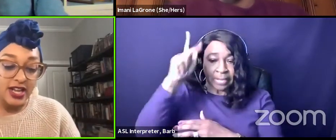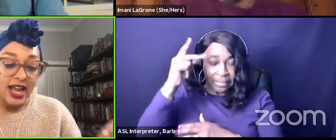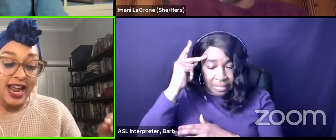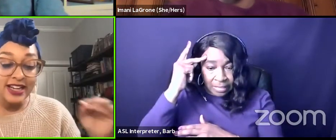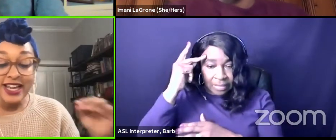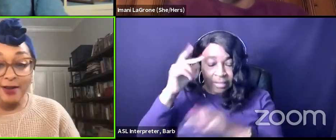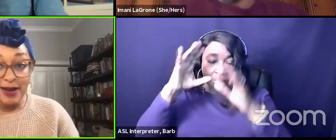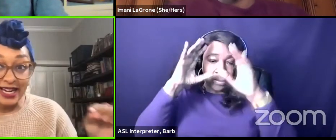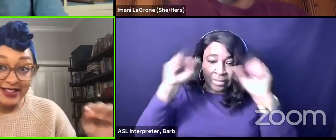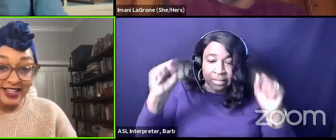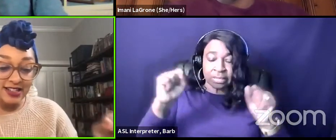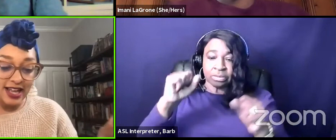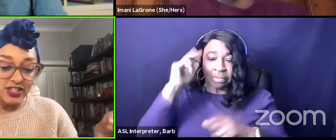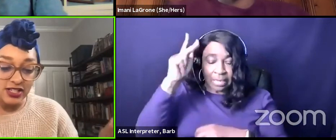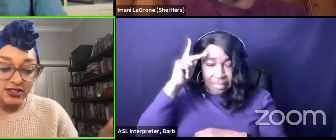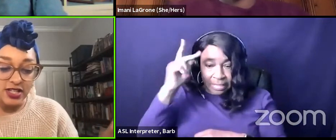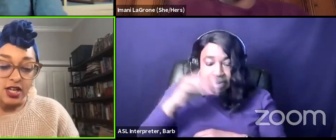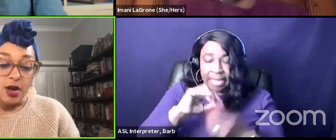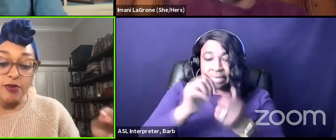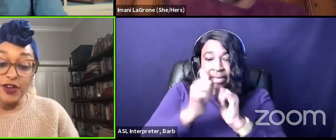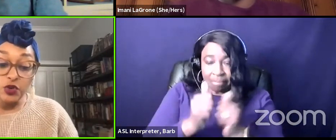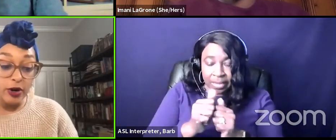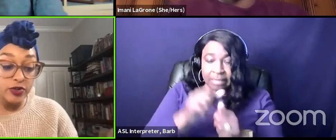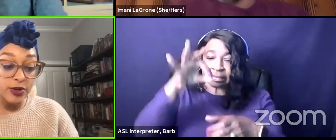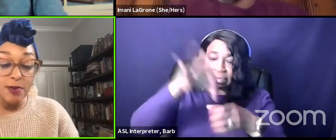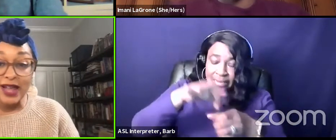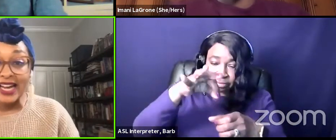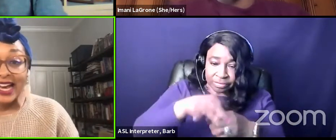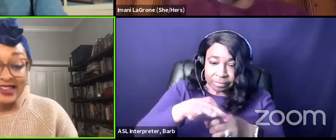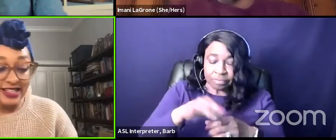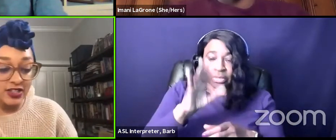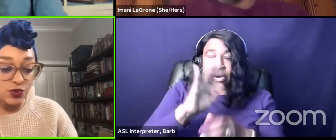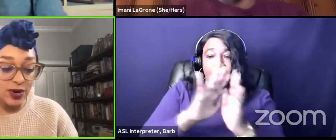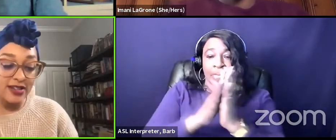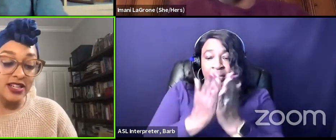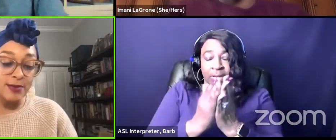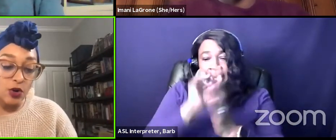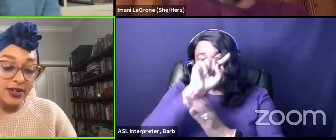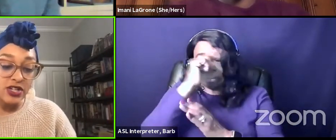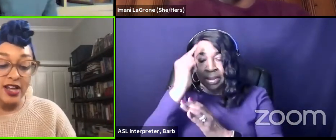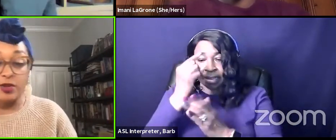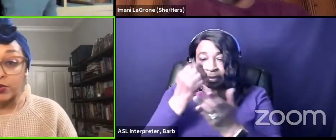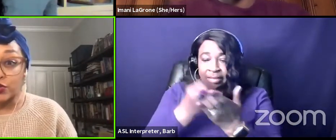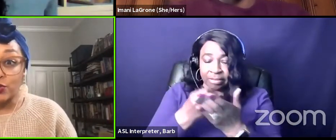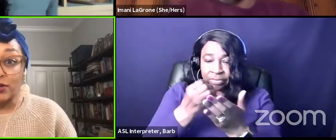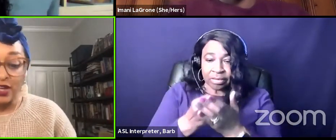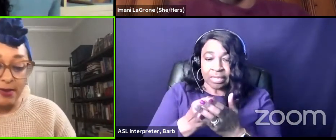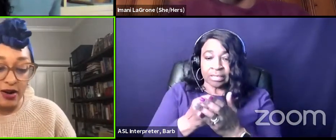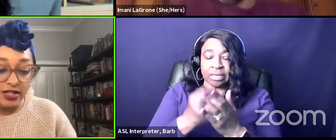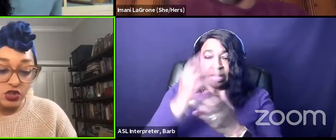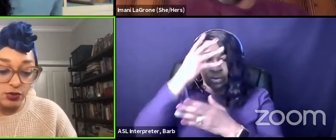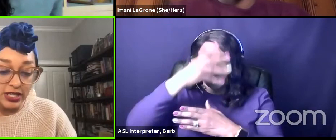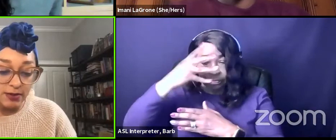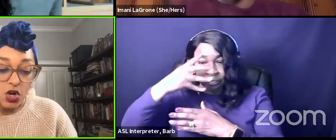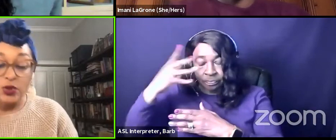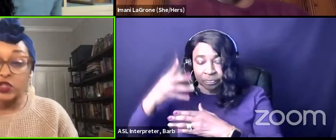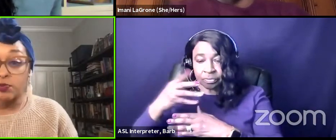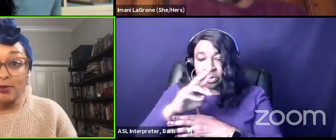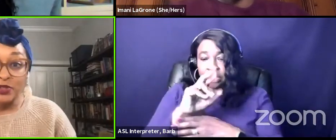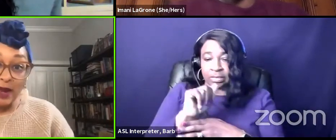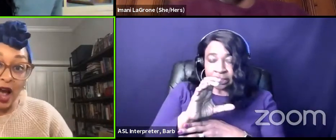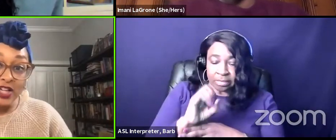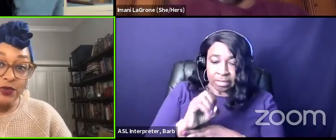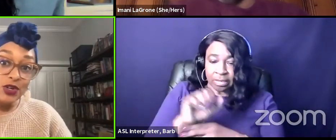politics and campaigns and elections professor greer's book black ethnics race immigration and the pursuit of the american dream